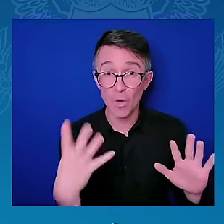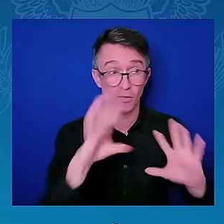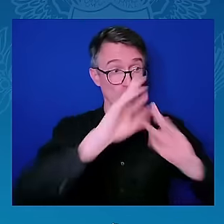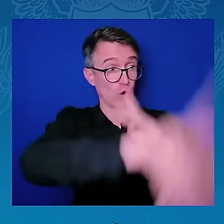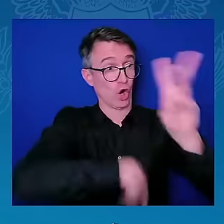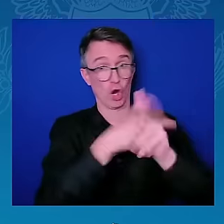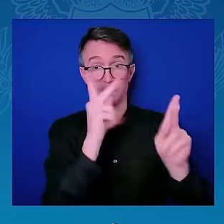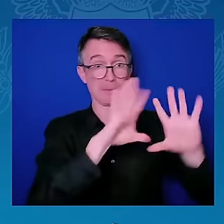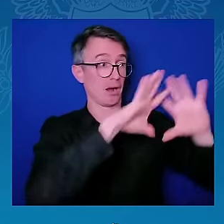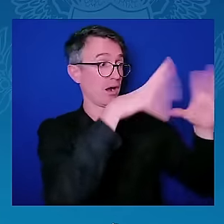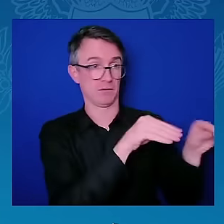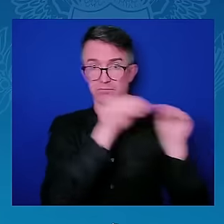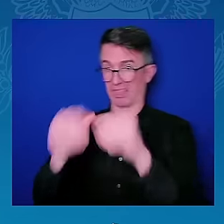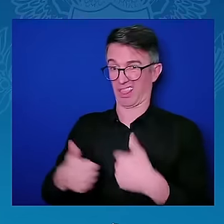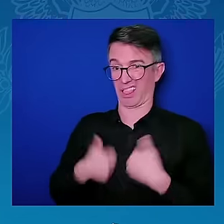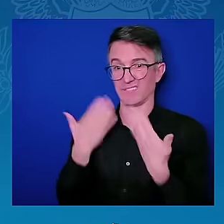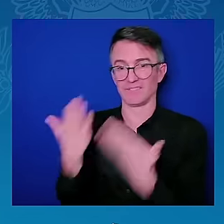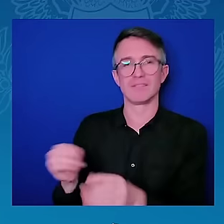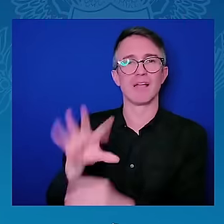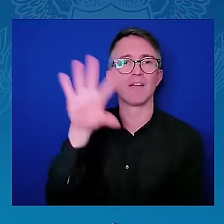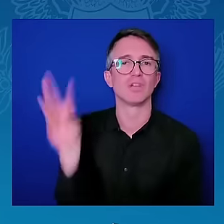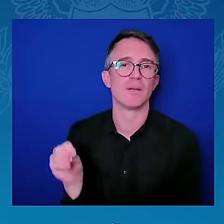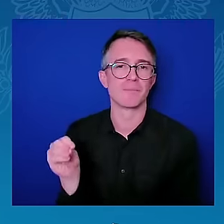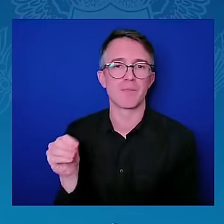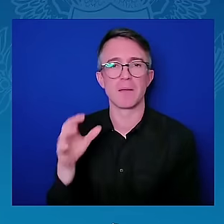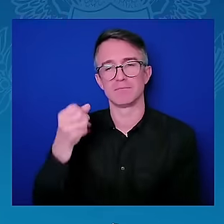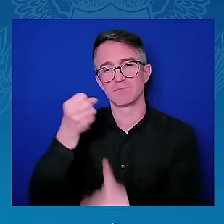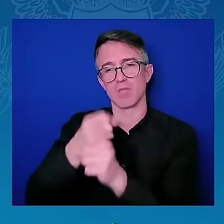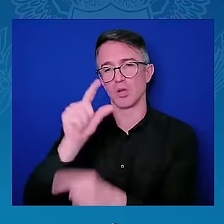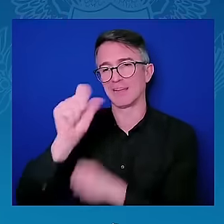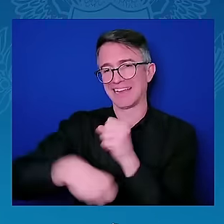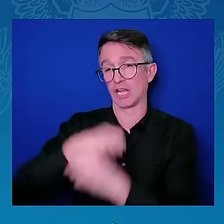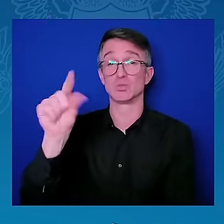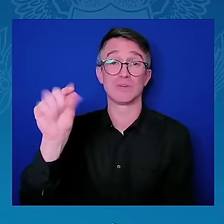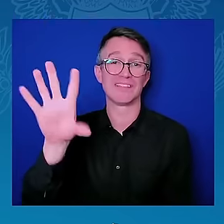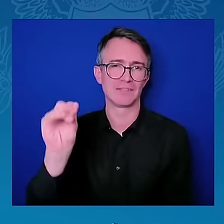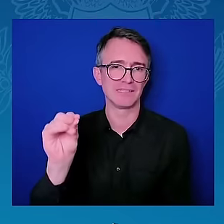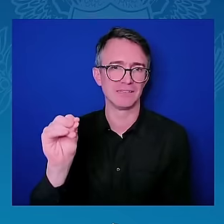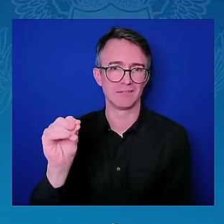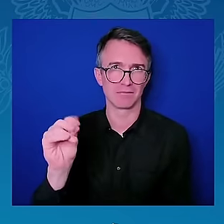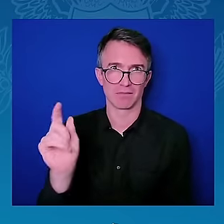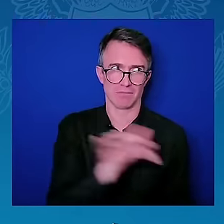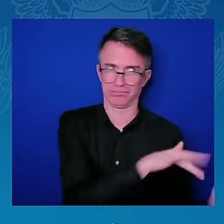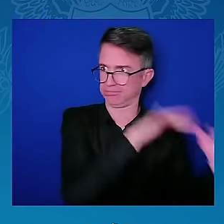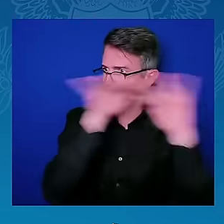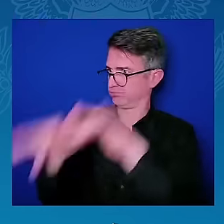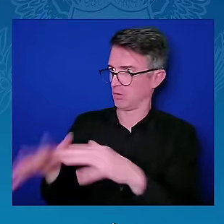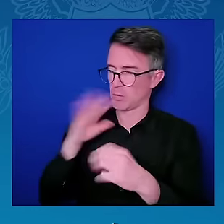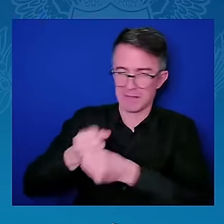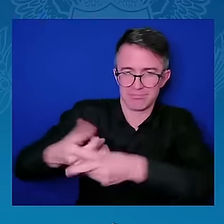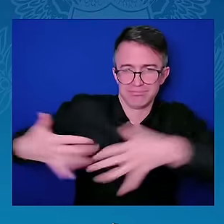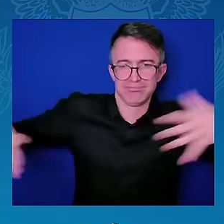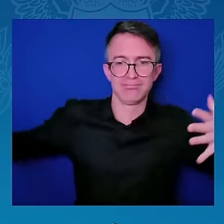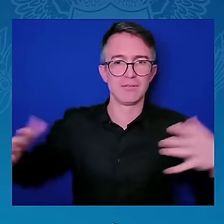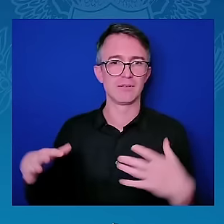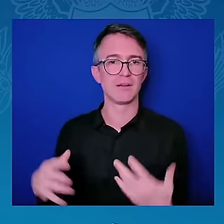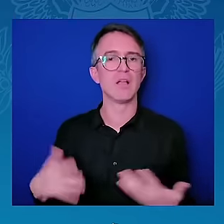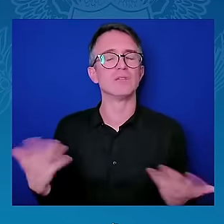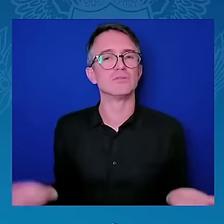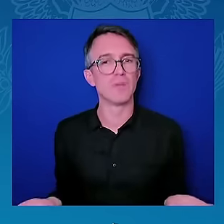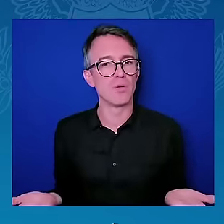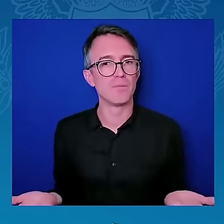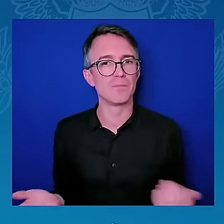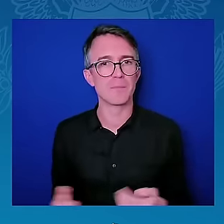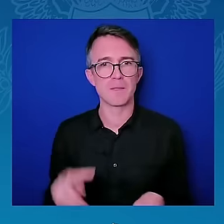you need the correct quality of labor. It is also about market. The biggest market ever will